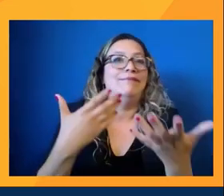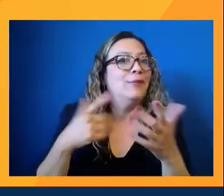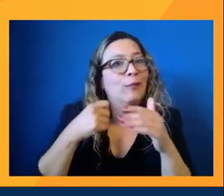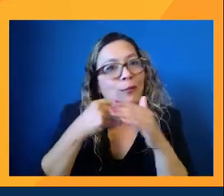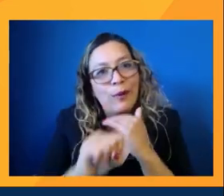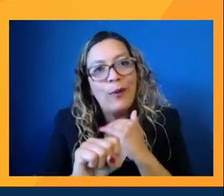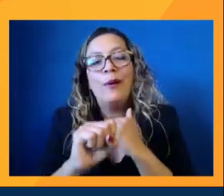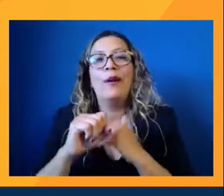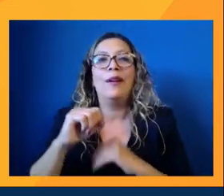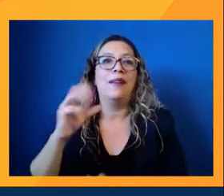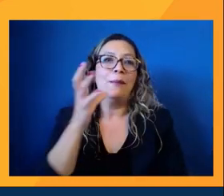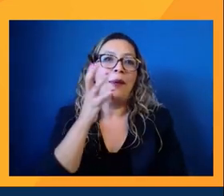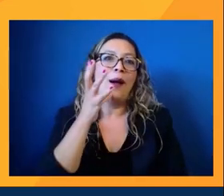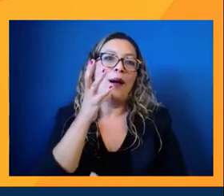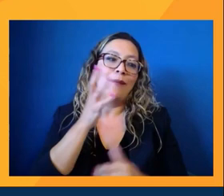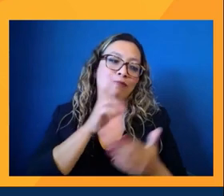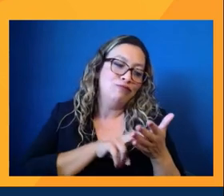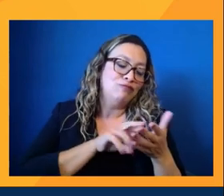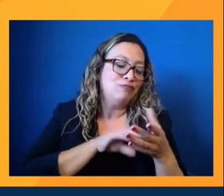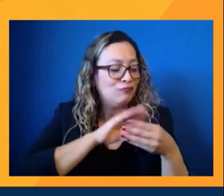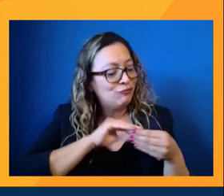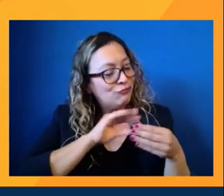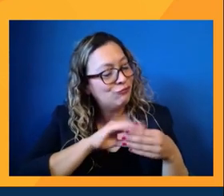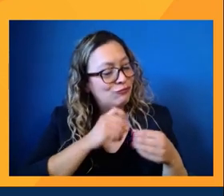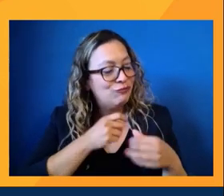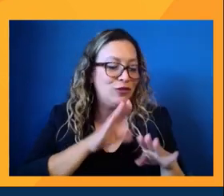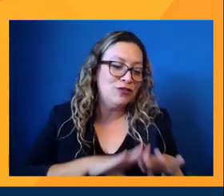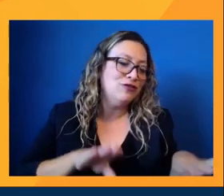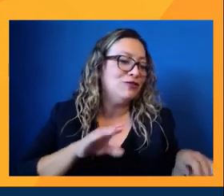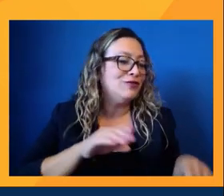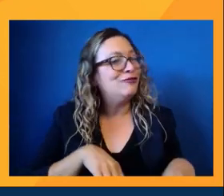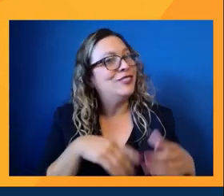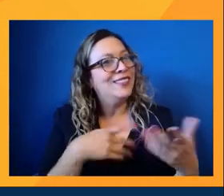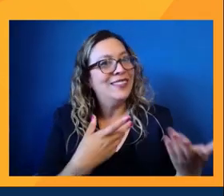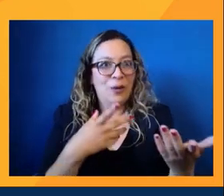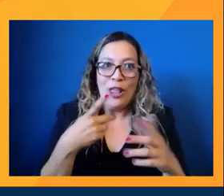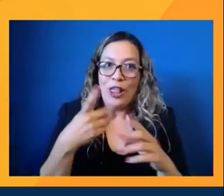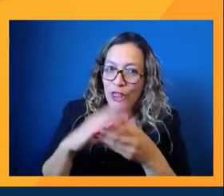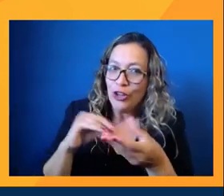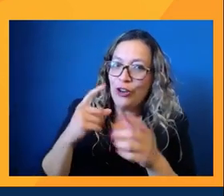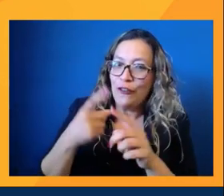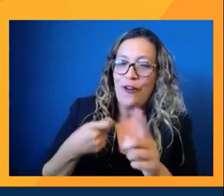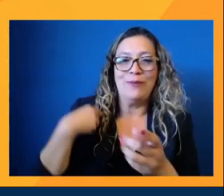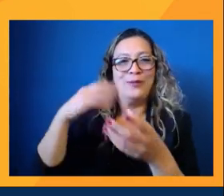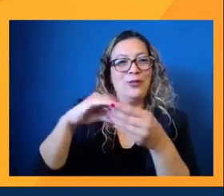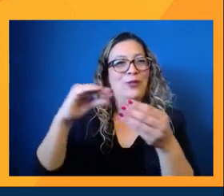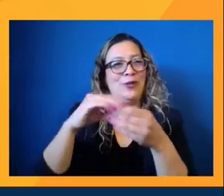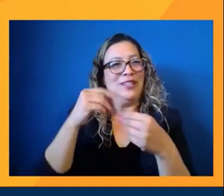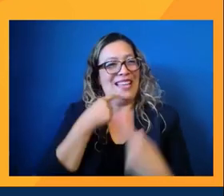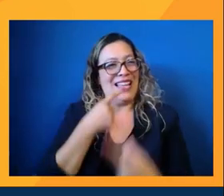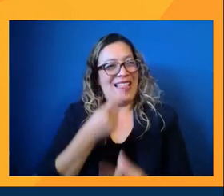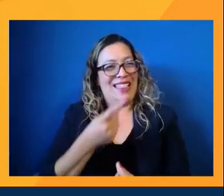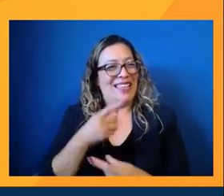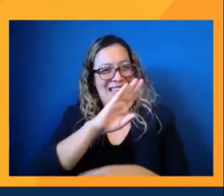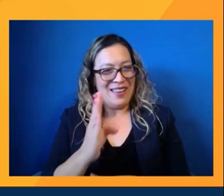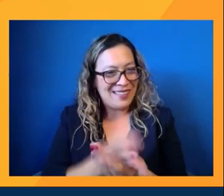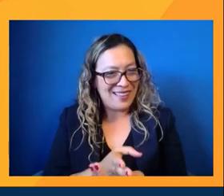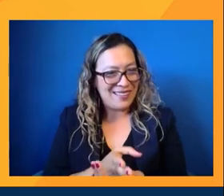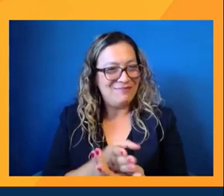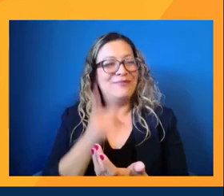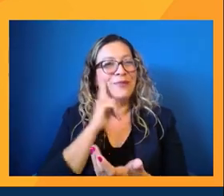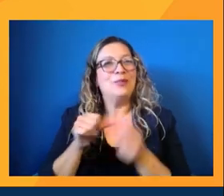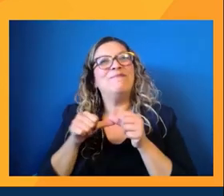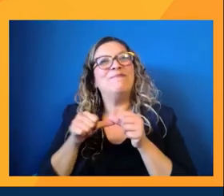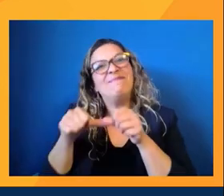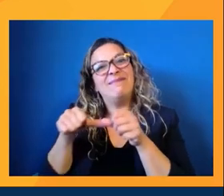read you stories. Like we learned so much from storytelling and that never dies. You keep learning and growing